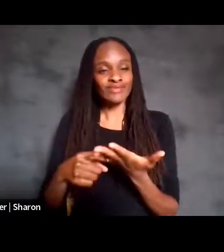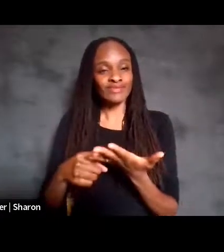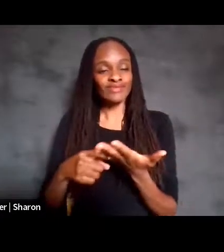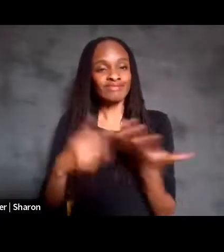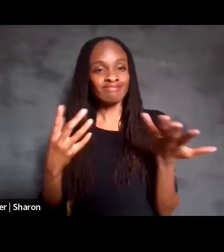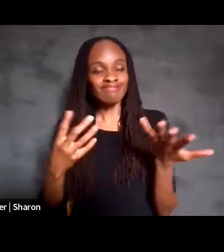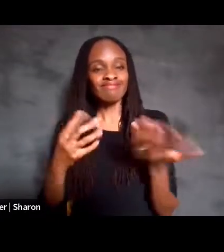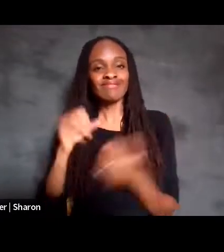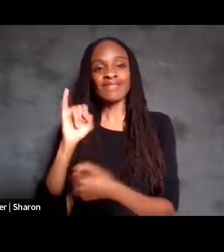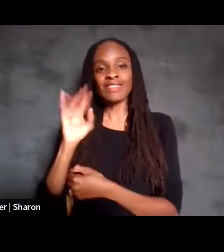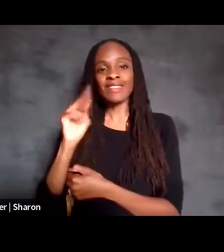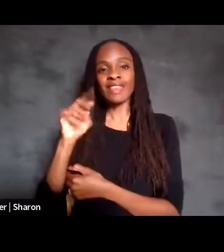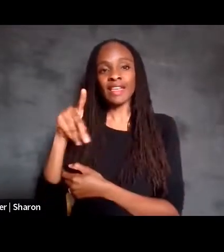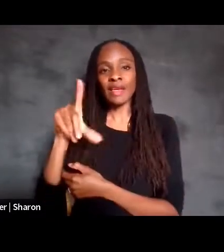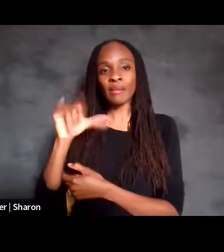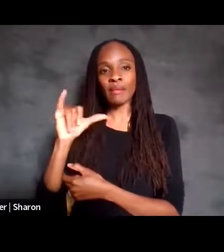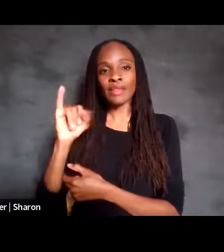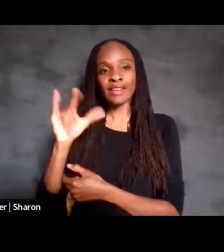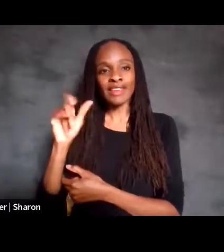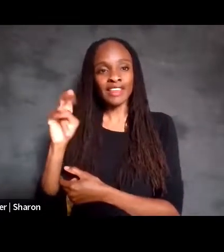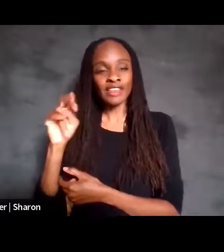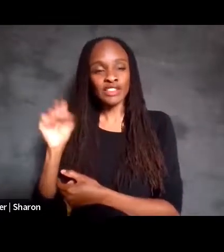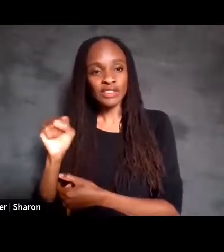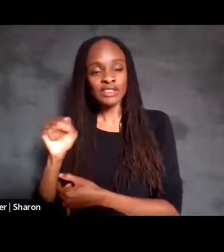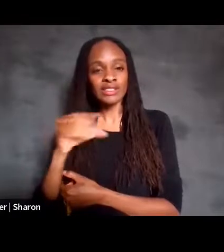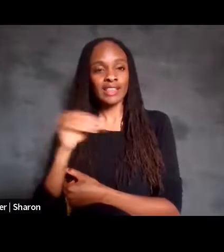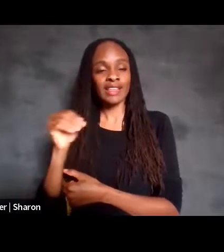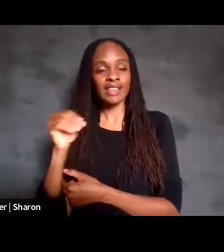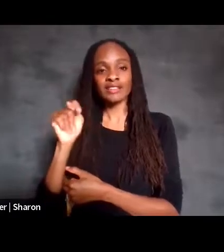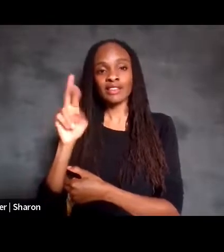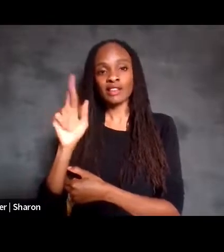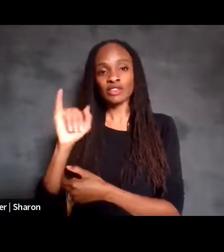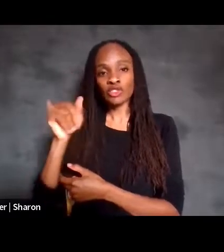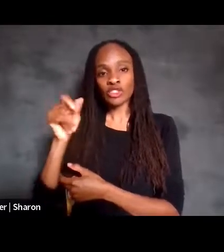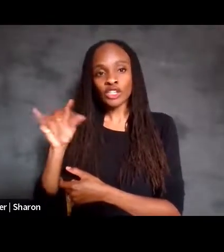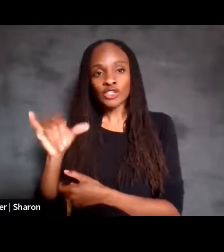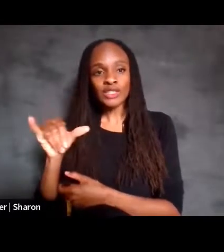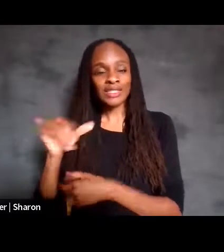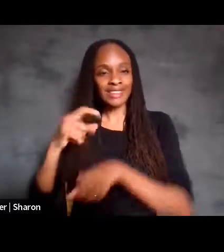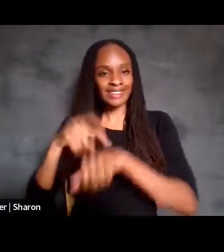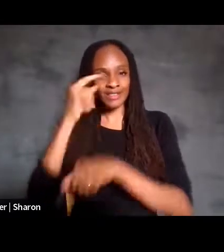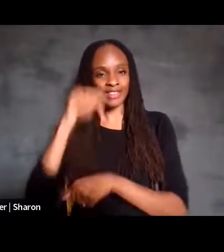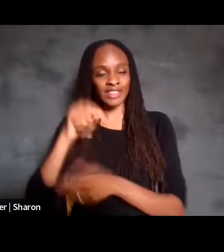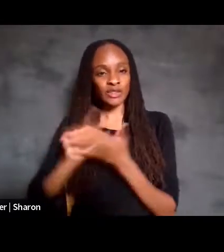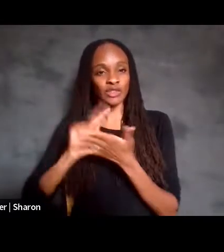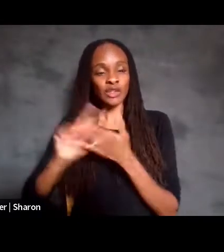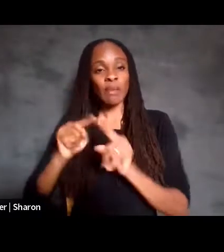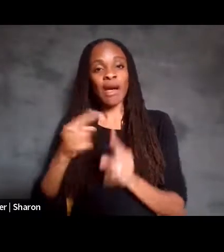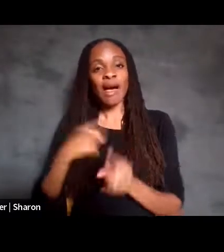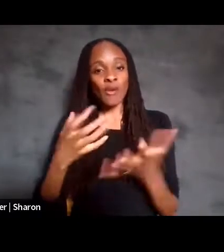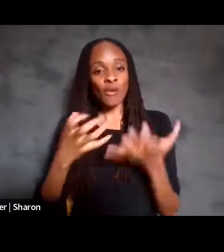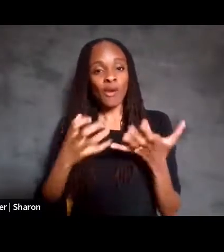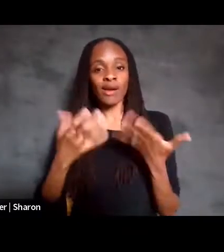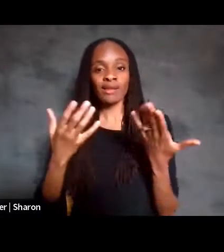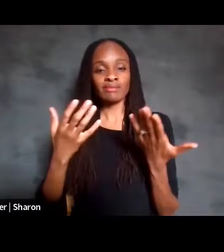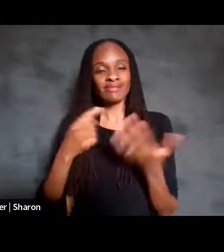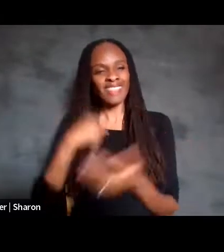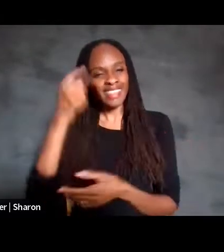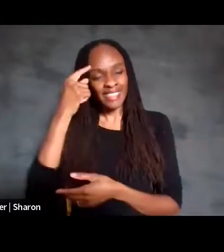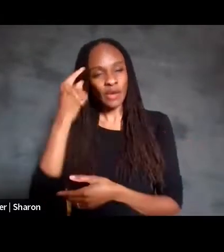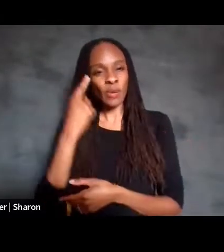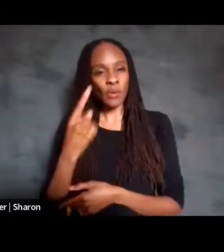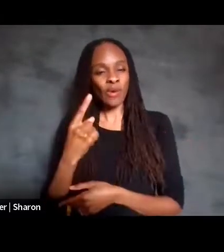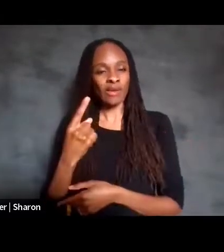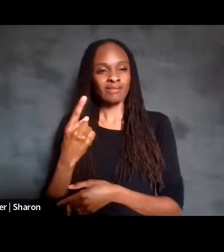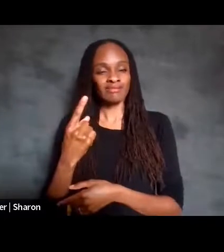trajectory, and time horizon of this research, but I think one of the immediate lessons we can learn